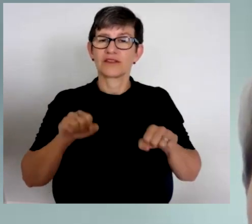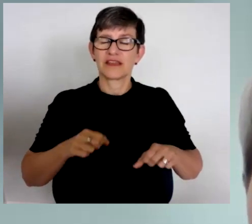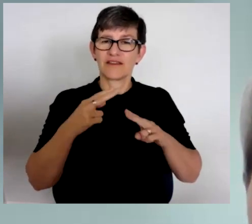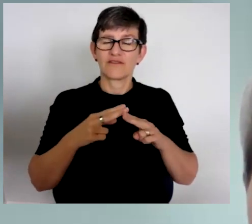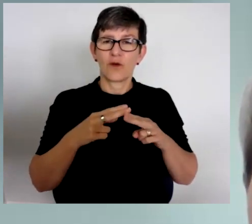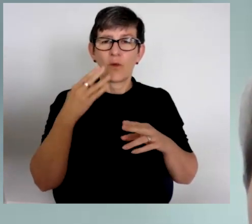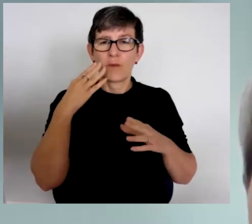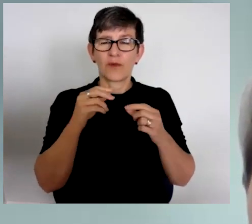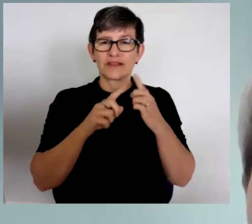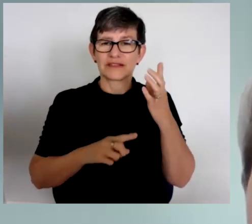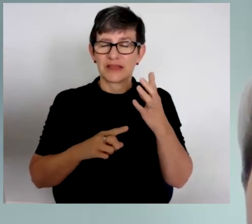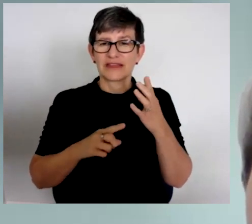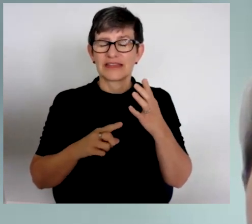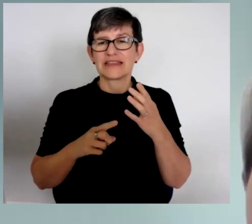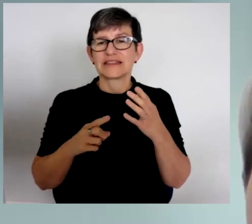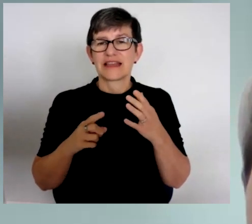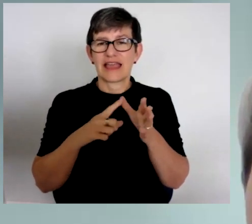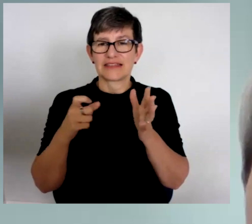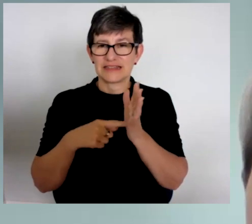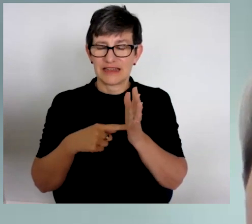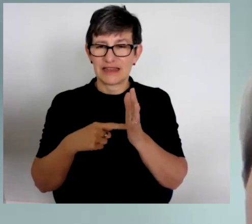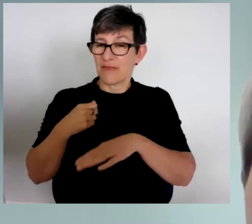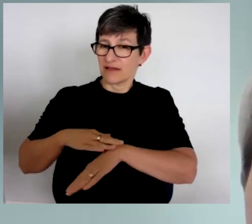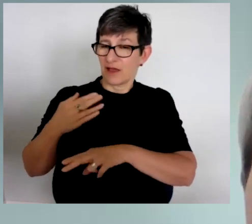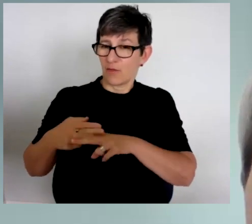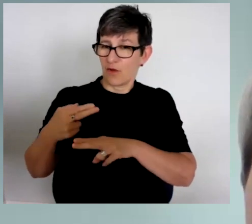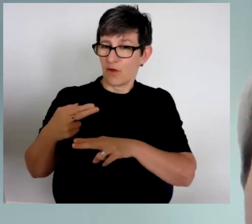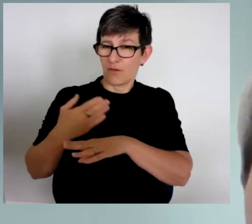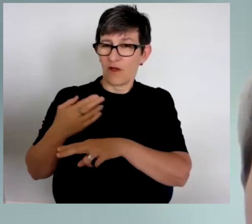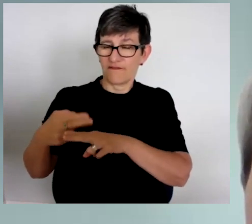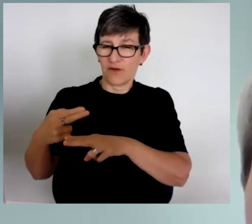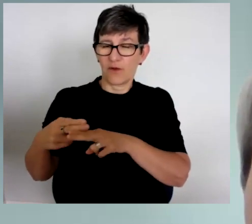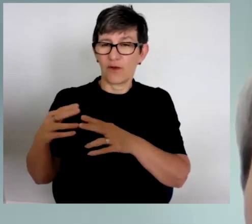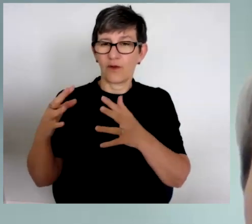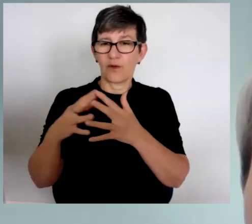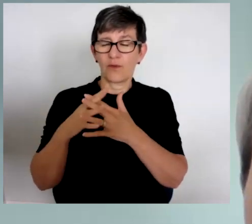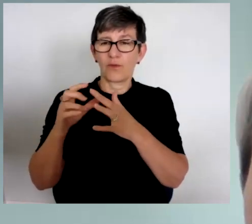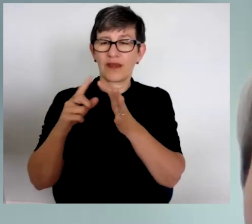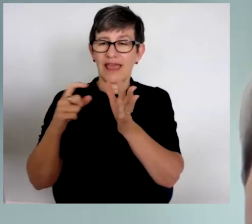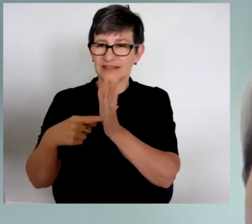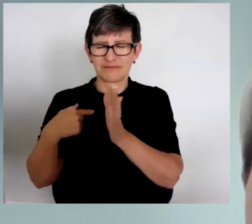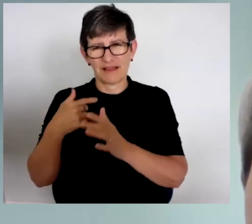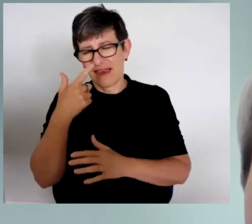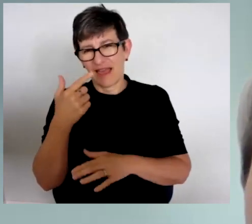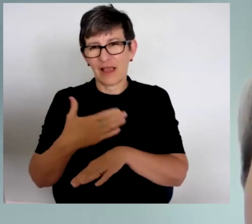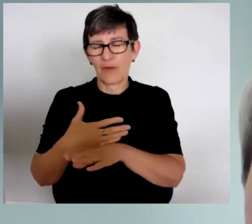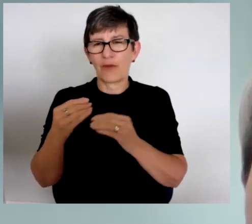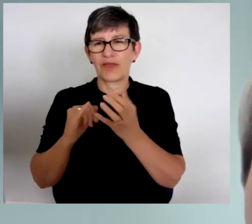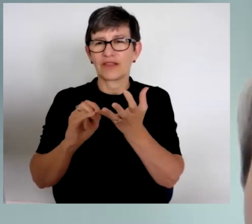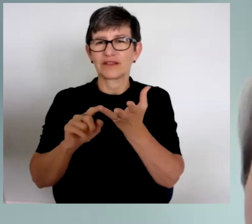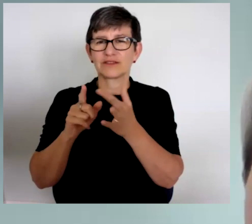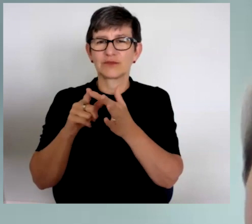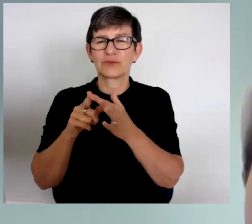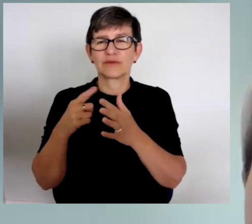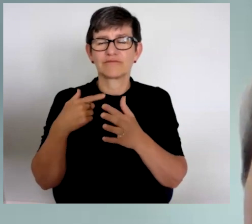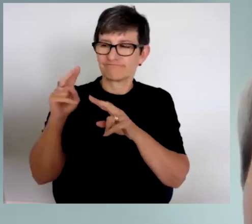Disabilities ACT. During my time at WIDACT, I was lucky enough to work with Sue Salt-House and witness